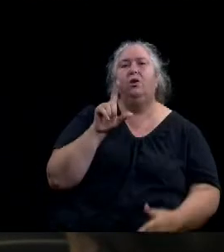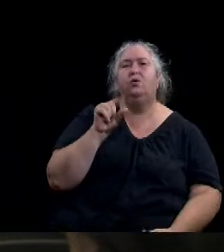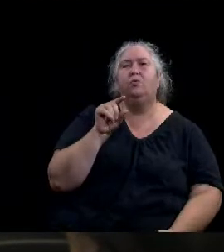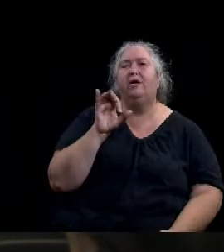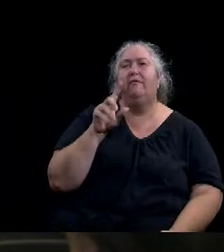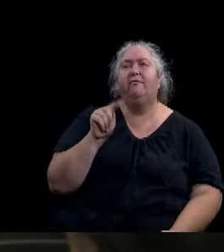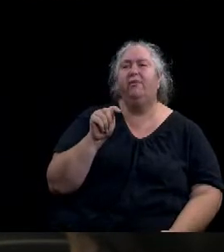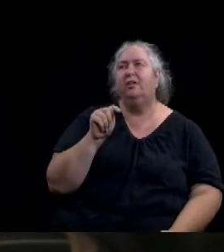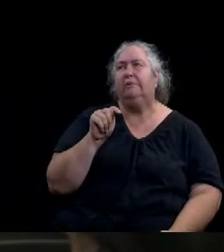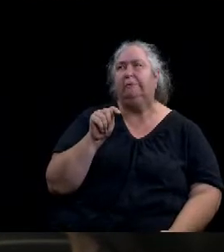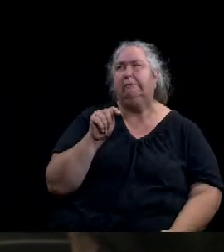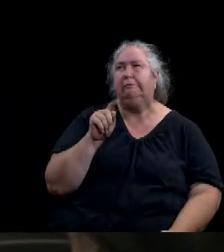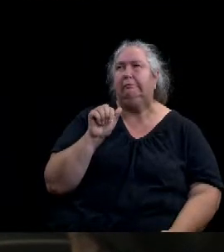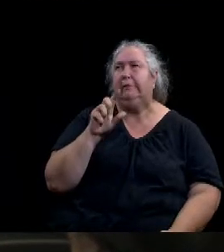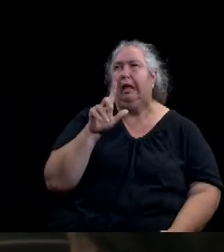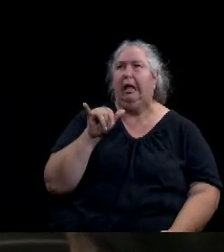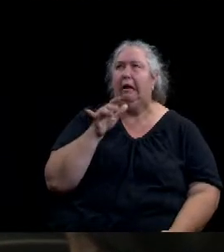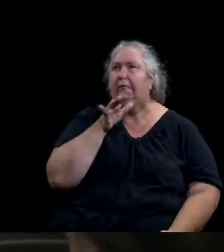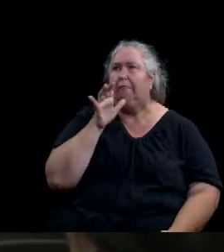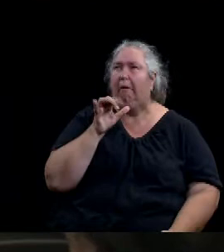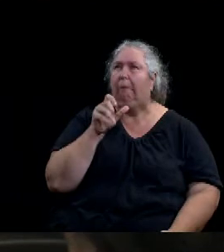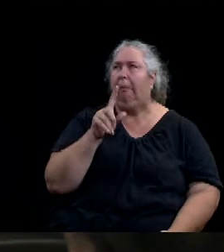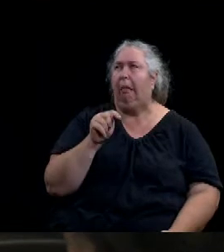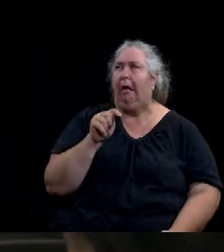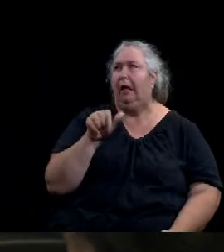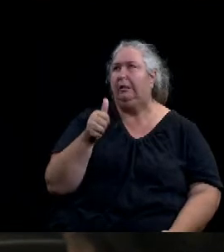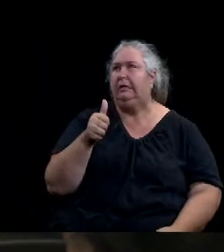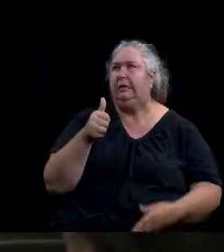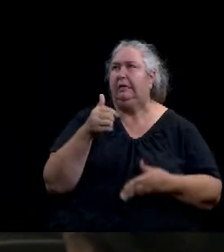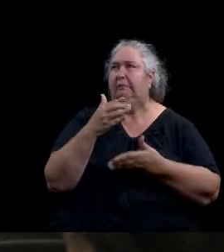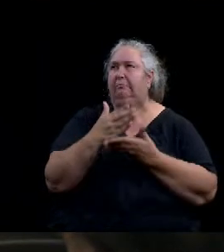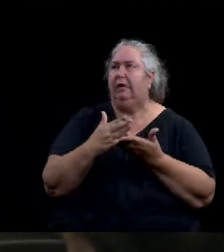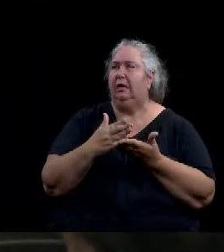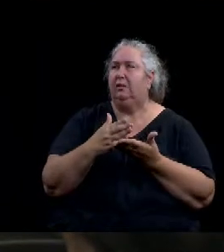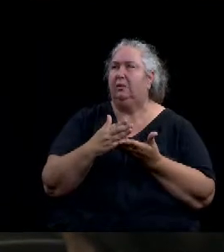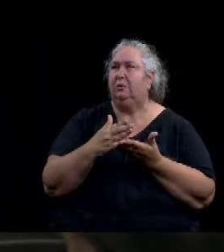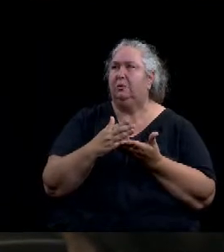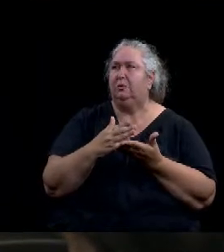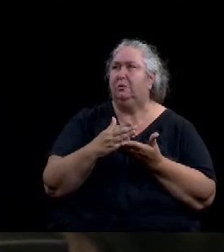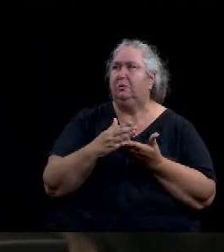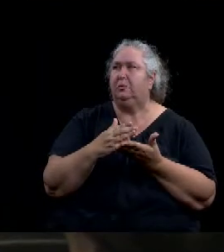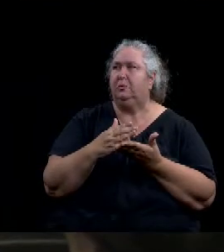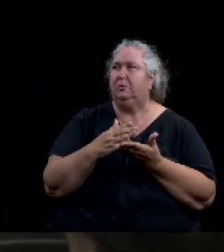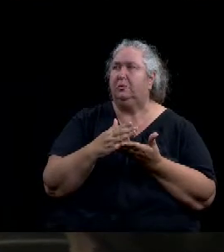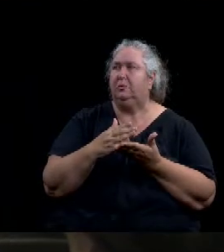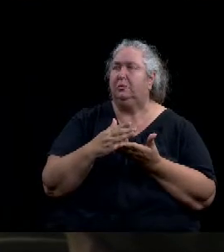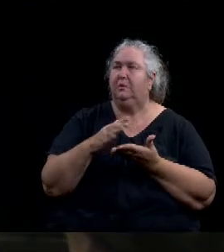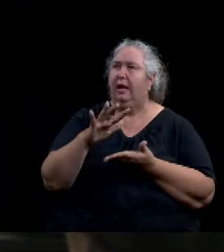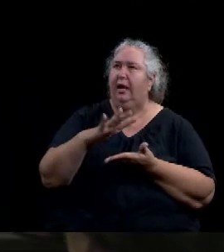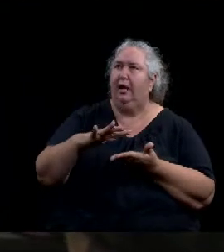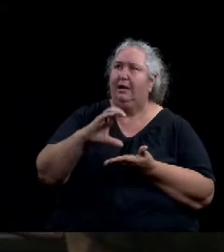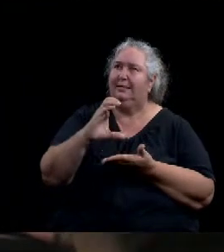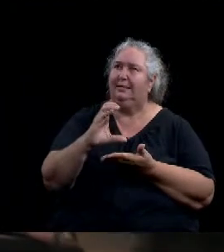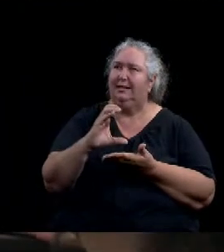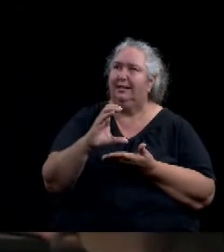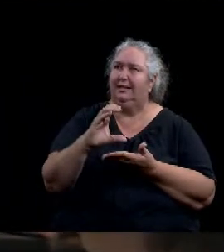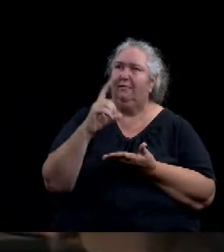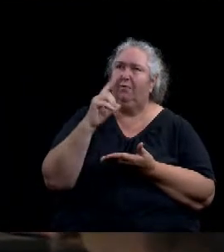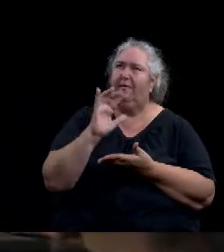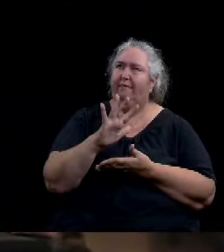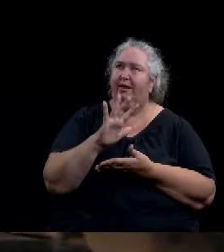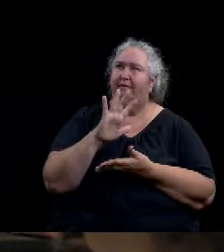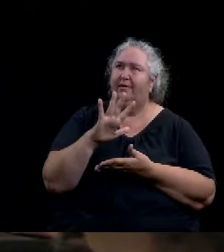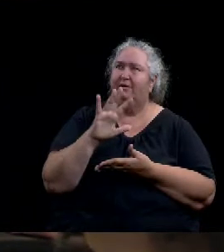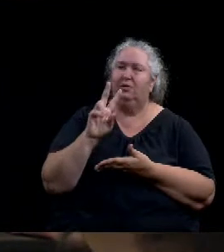fractional block C, as per Platt recorded in volume T, page 552 of the deed records in McLennan County, Texas, and